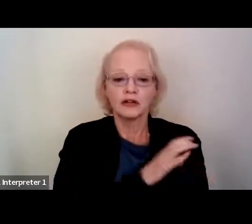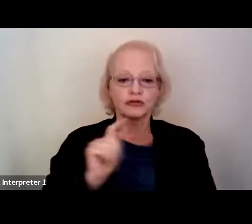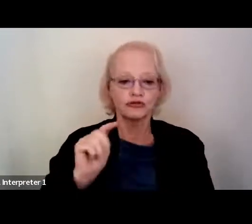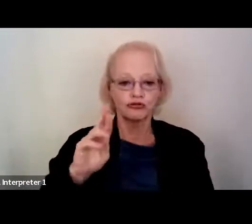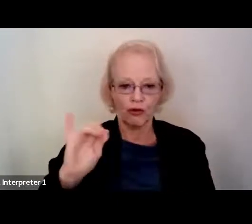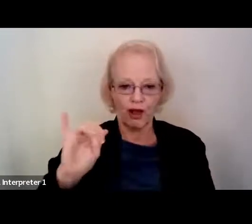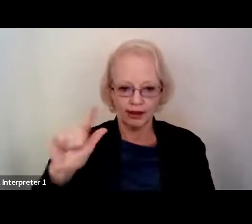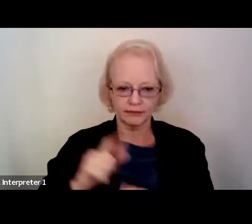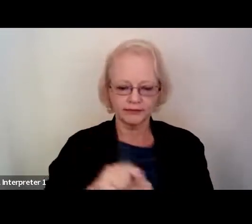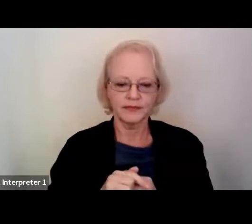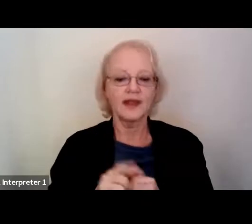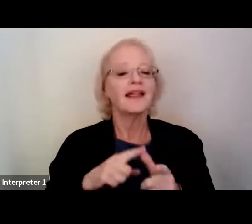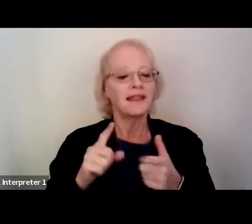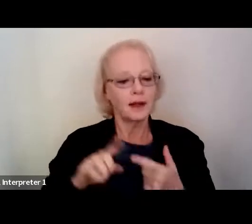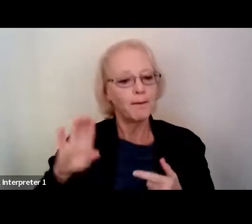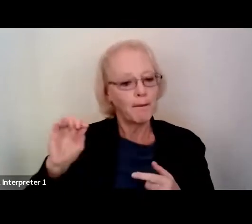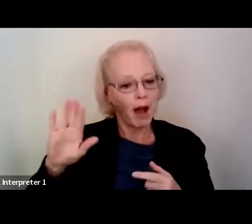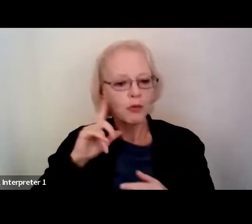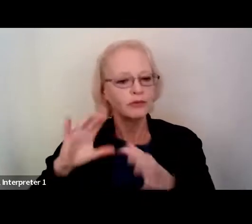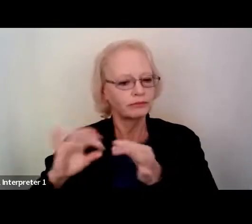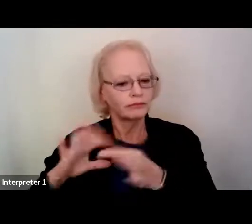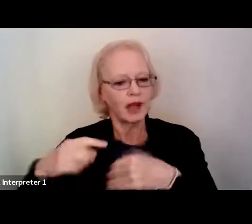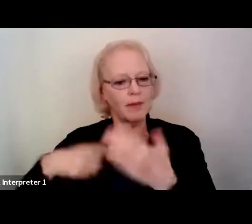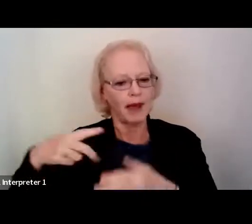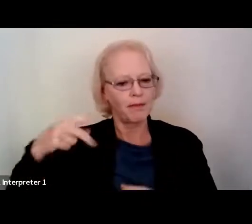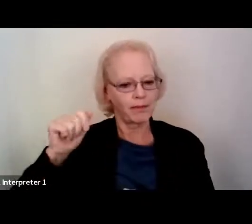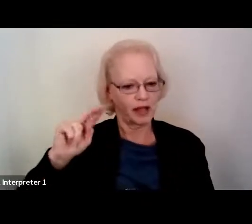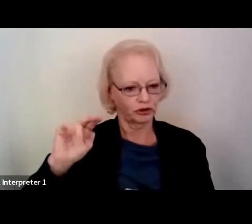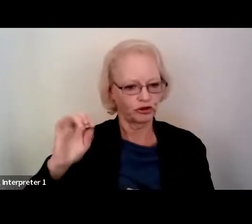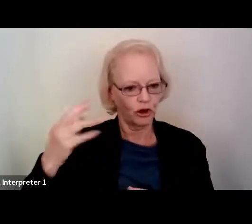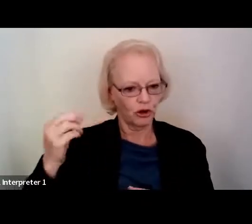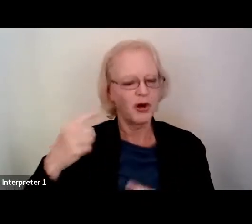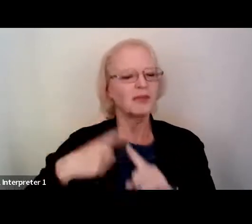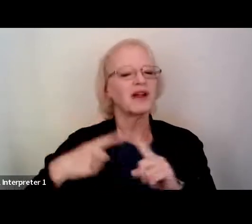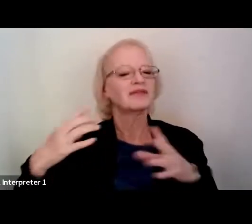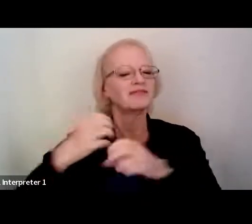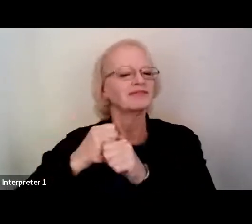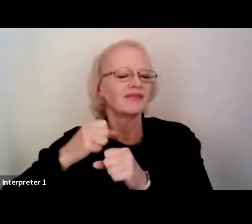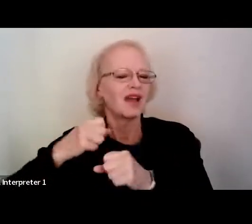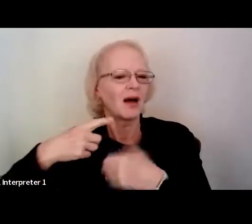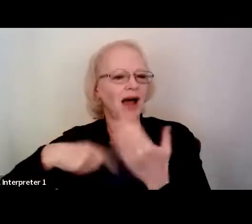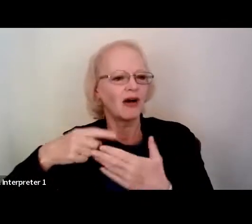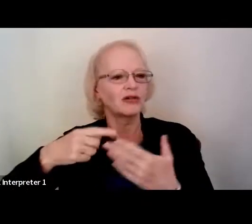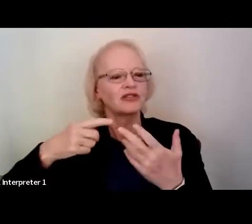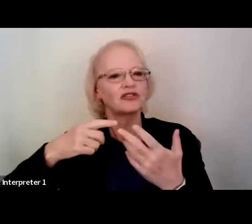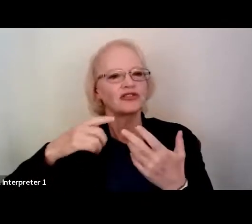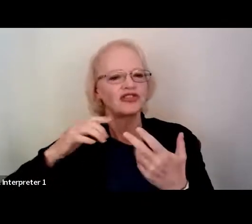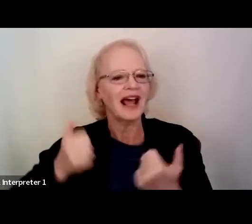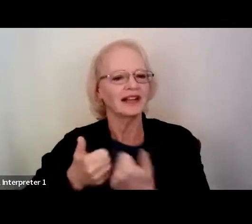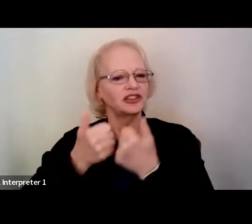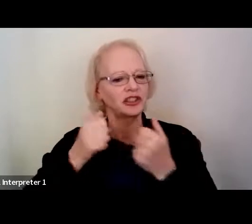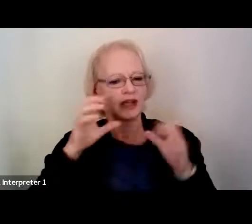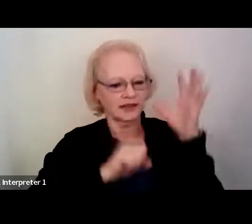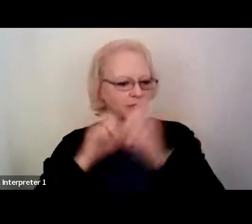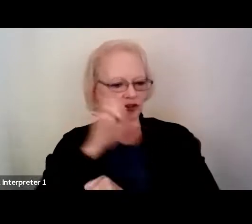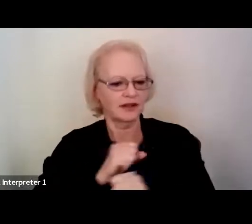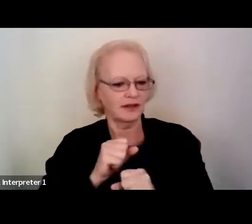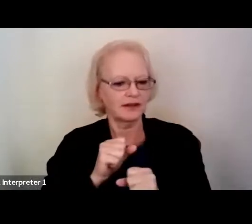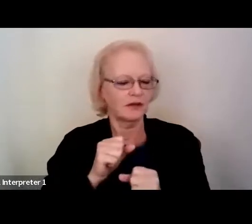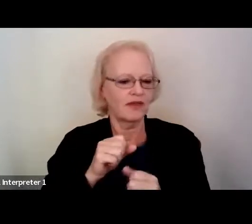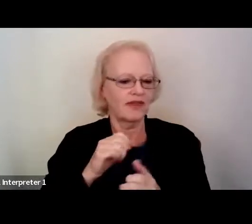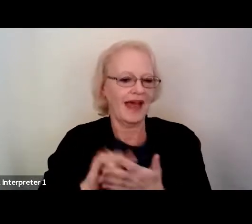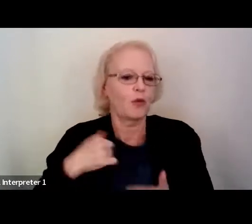then give some remarks about Pancho as well as general lessons about challenging assumptions about people who don't reliably produce speech.